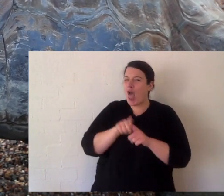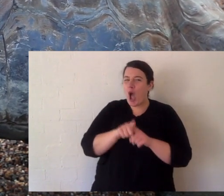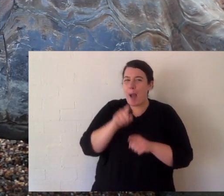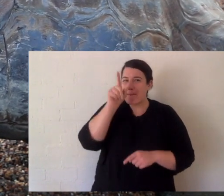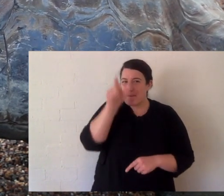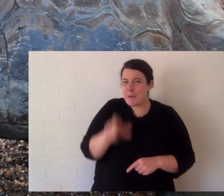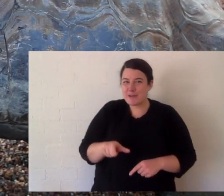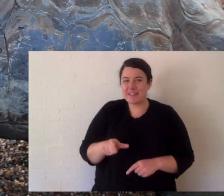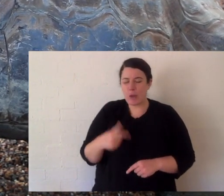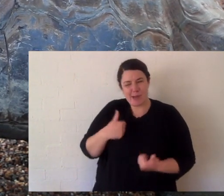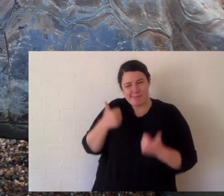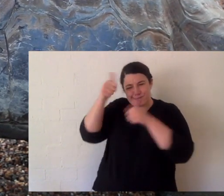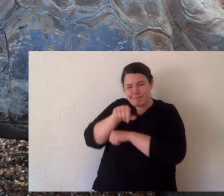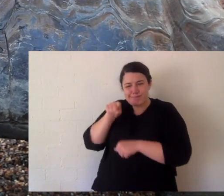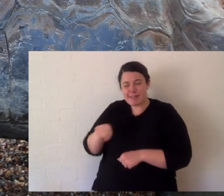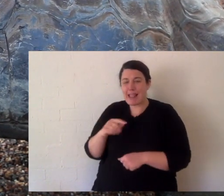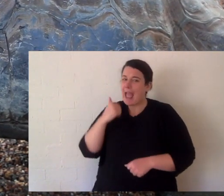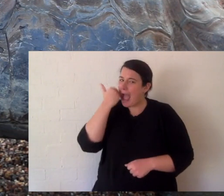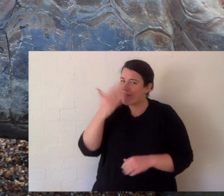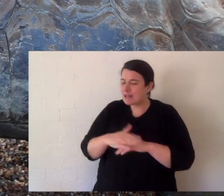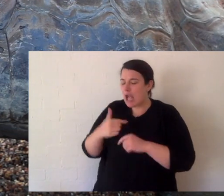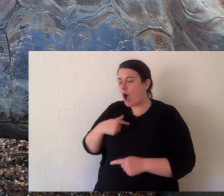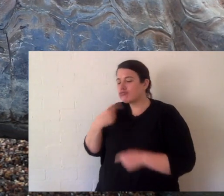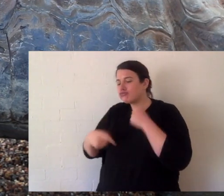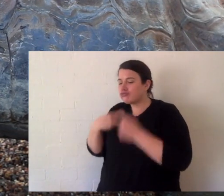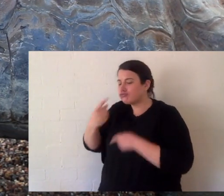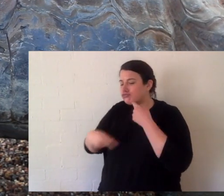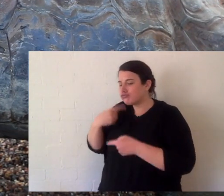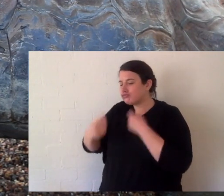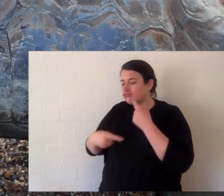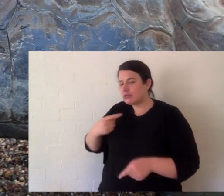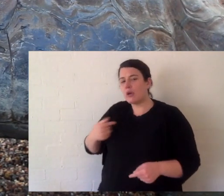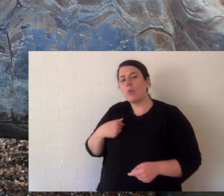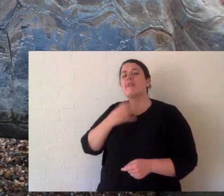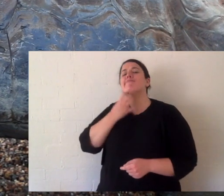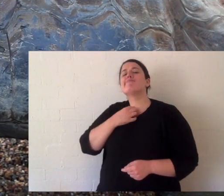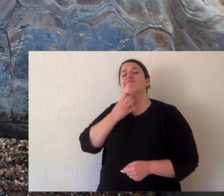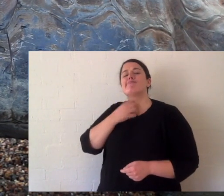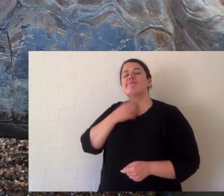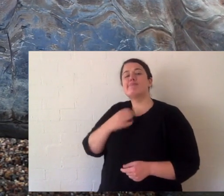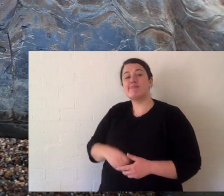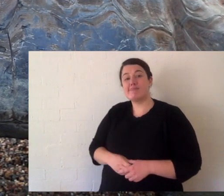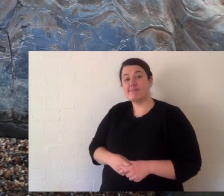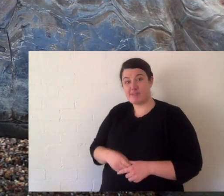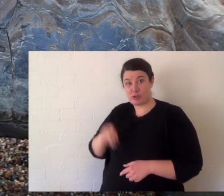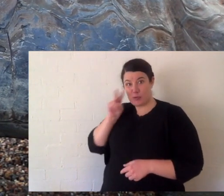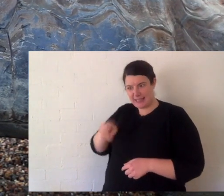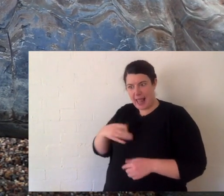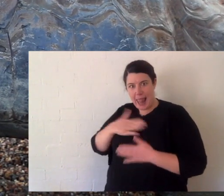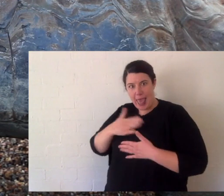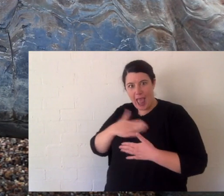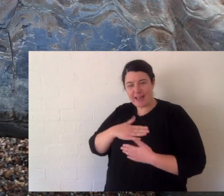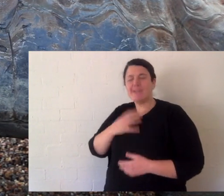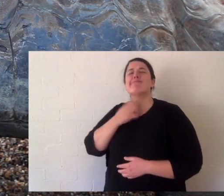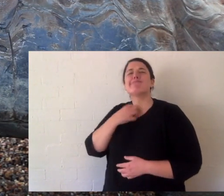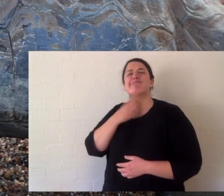real person. We know him. Every day we talk to him. Right now, it's just tickle time. I know that. You can